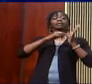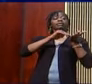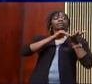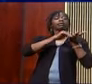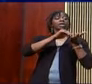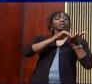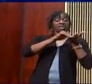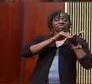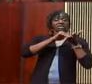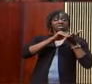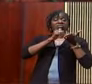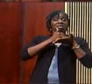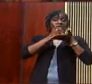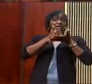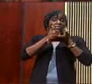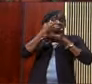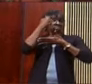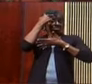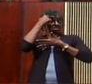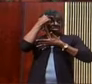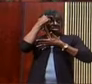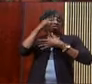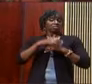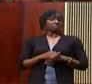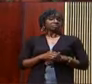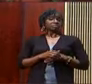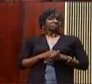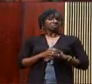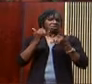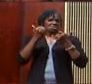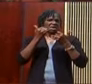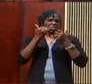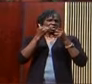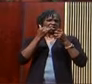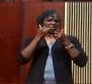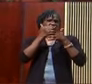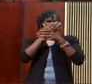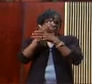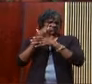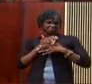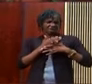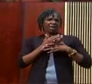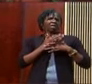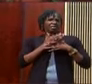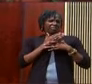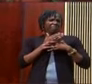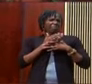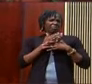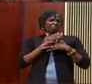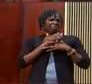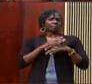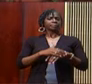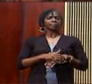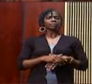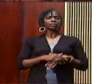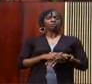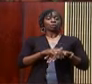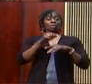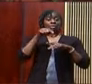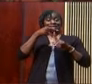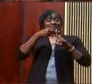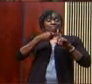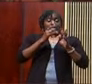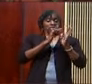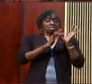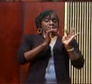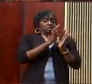that theme this month. I'm going to start today. We're moving through the book of Nehemiah during